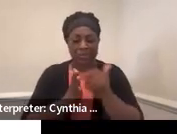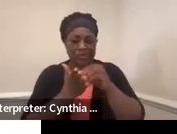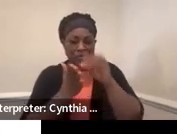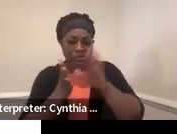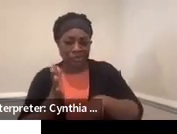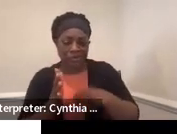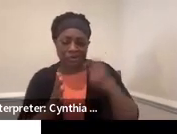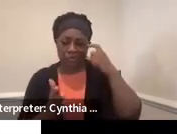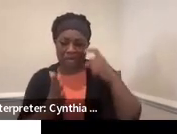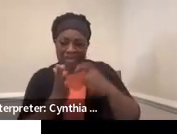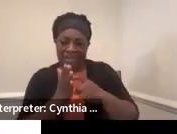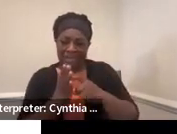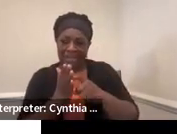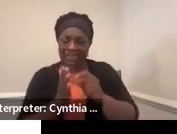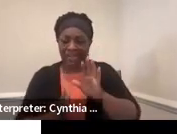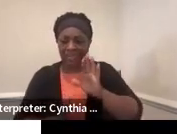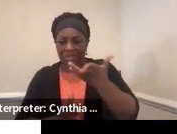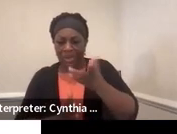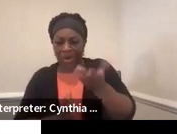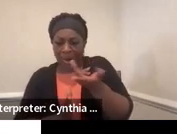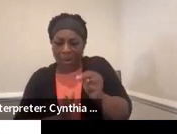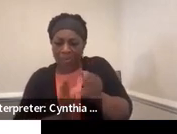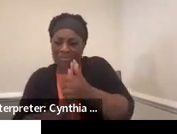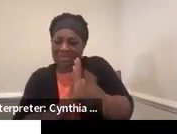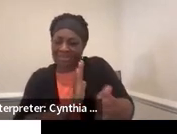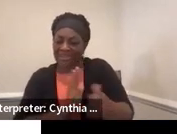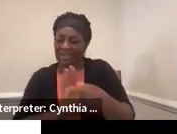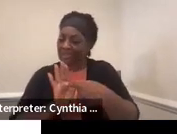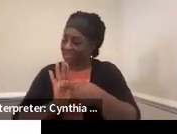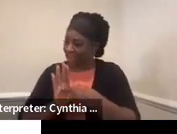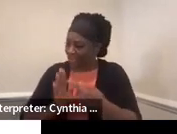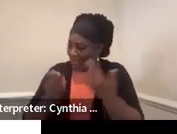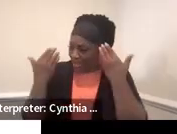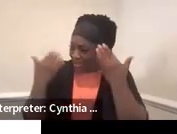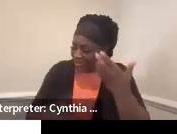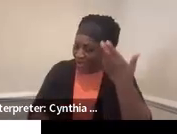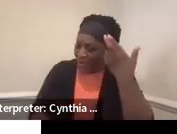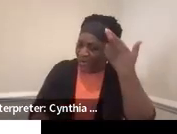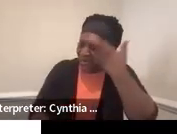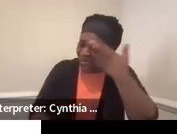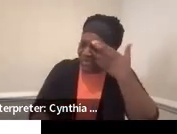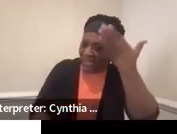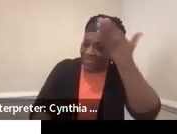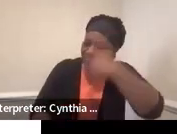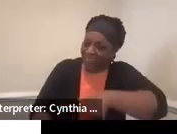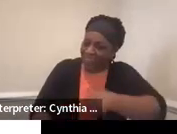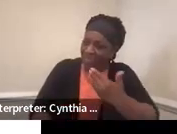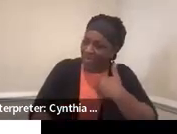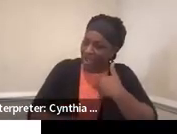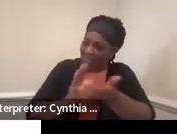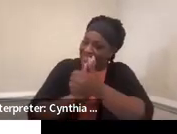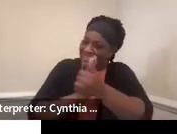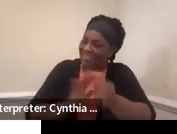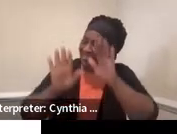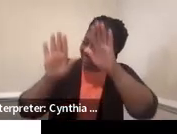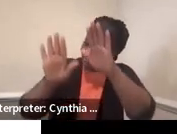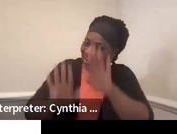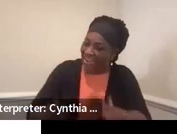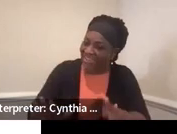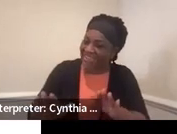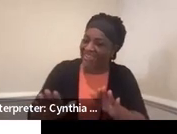too. And, you know, showing them that, you know, you didn't realize that this was, this was a strength for you. Here we go. That's awesome.